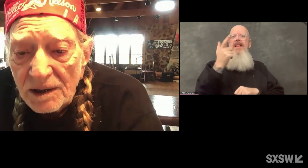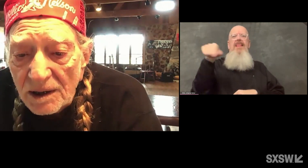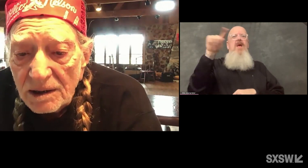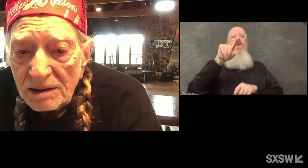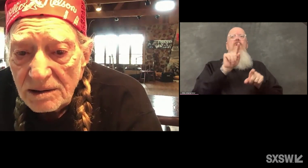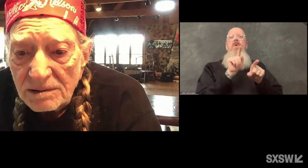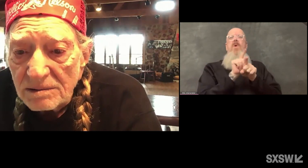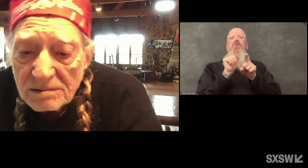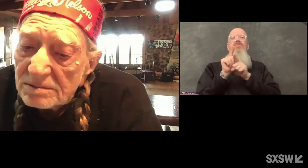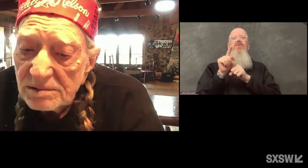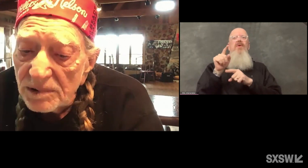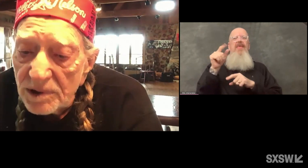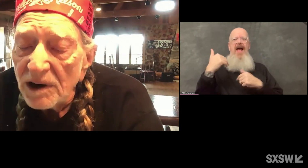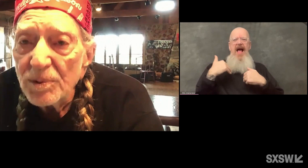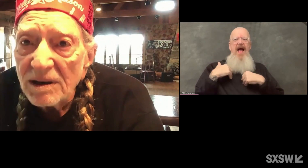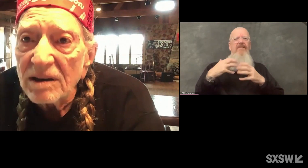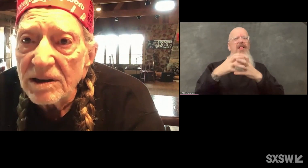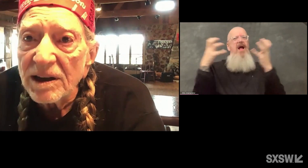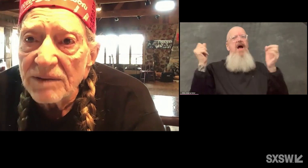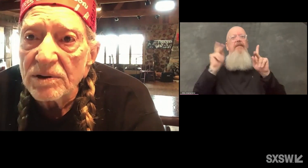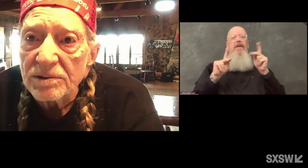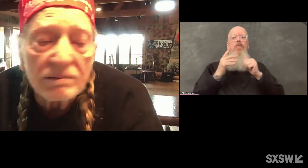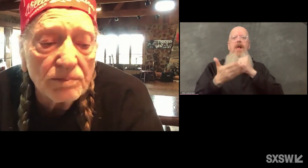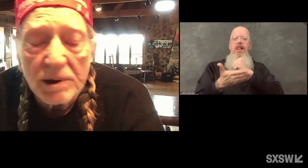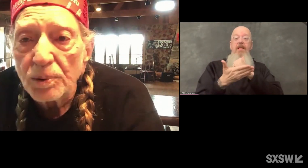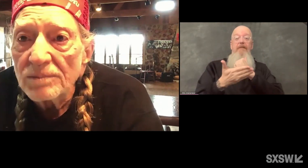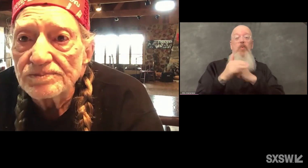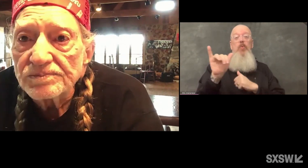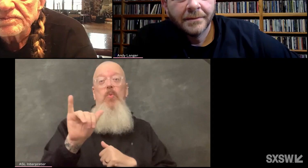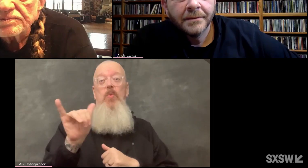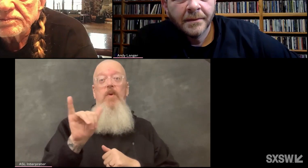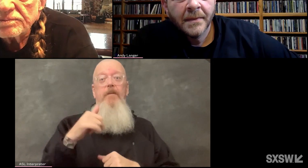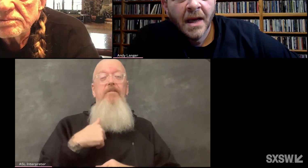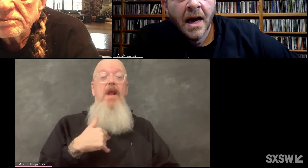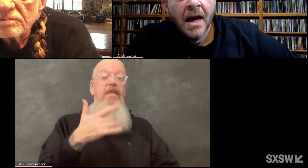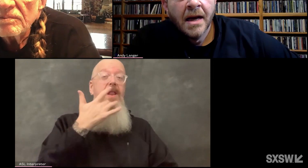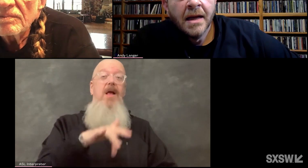So, you know, I've been lucky to have good people.